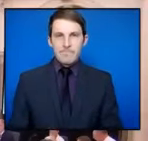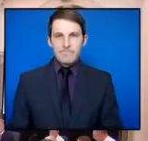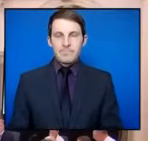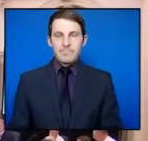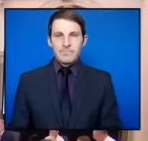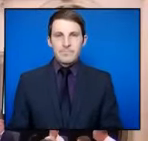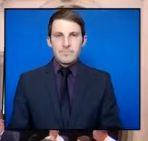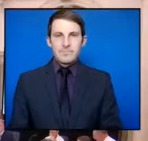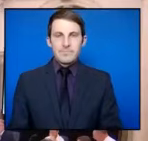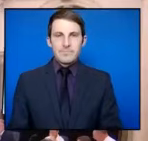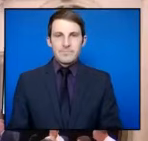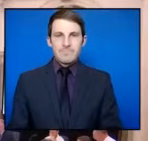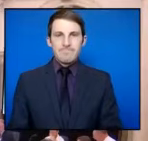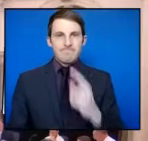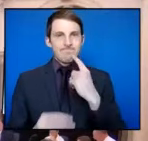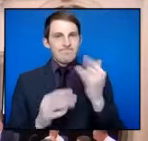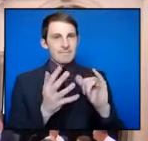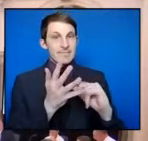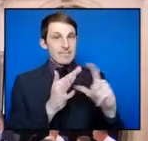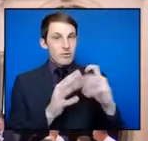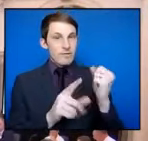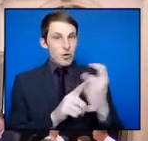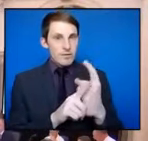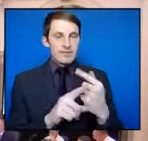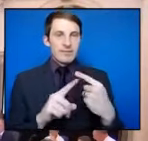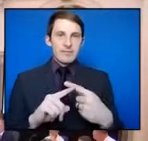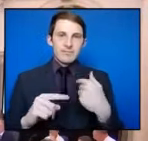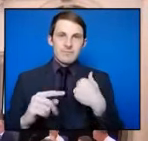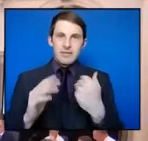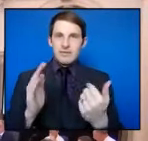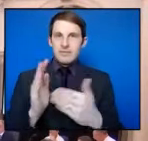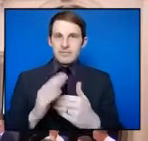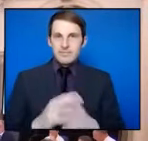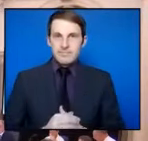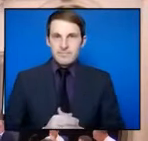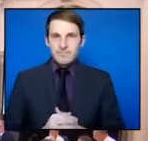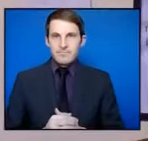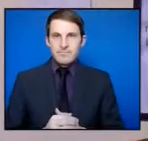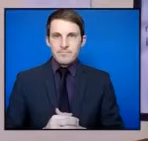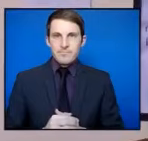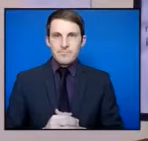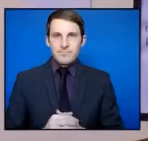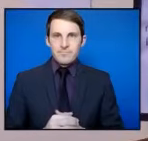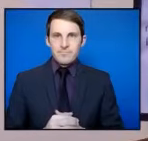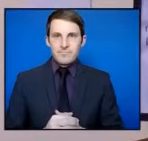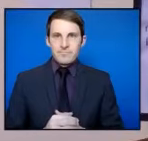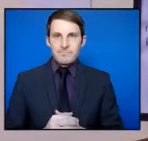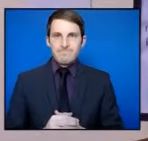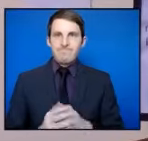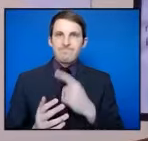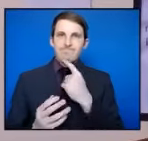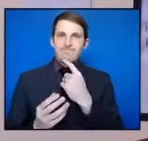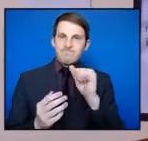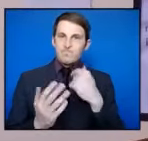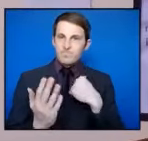The Secretary might make some comments, and then I've certainly got something I'd like to add to your question. Thanks, Mr. Lindbrick. So we've kept a really close eye on this because